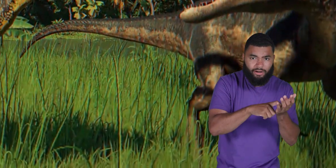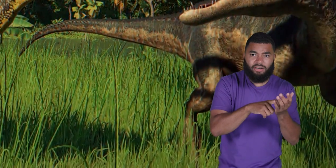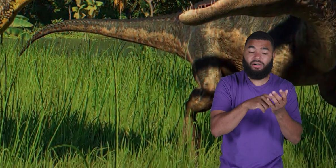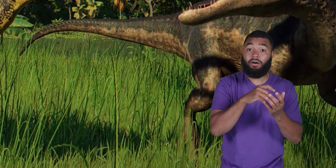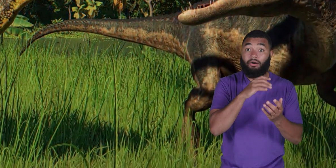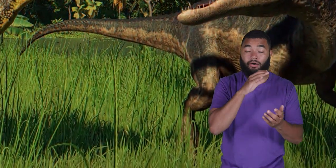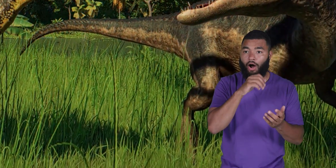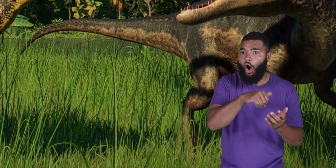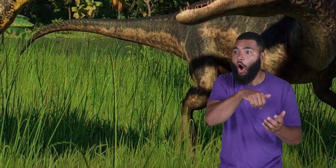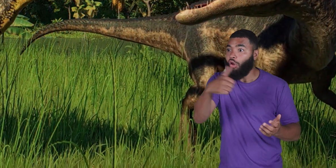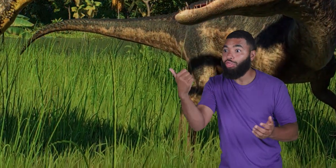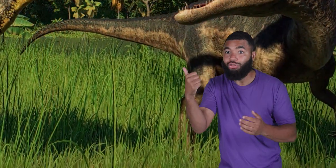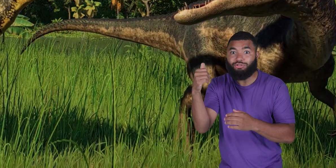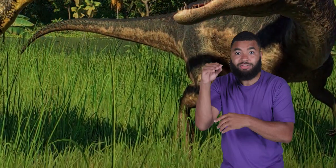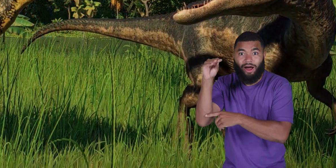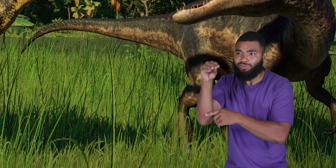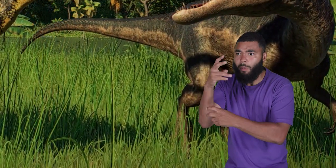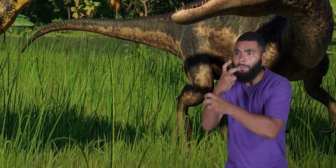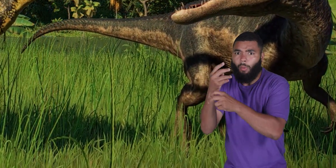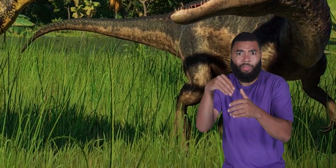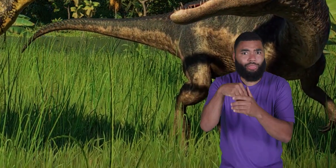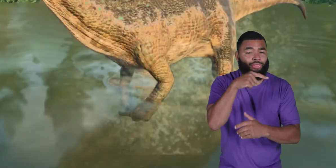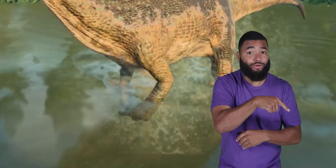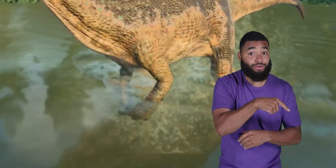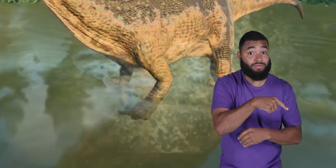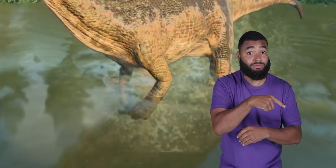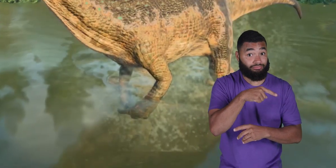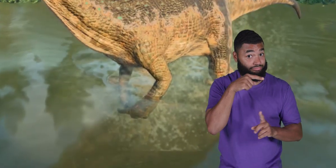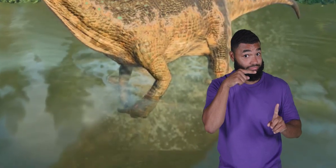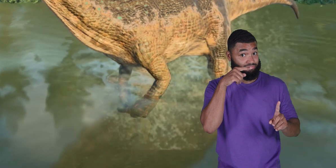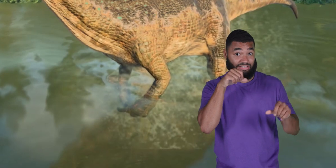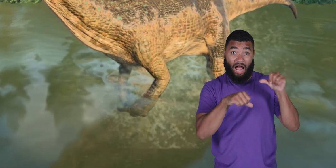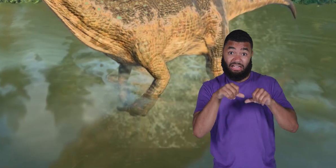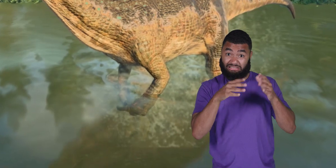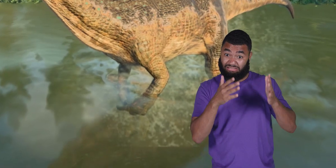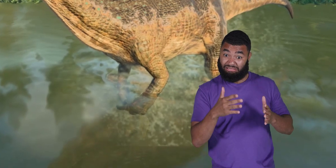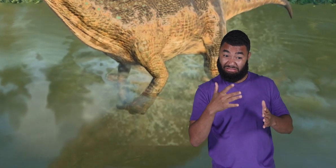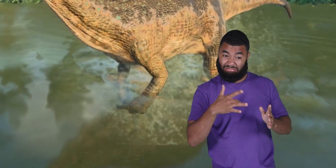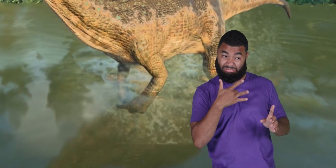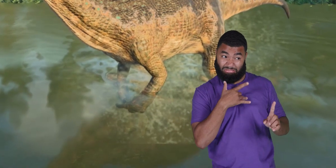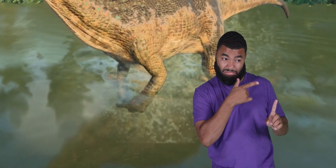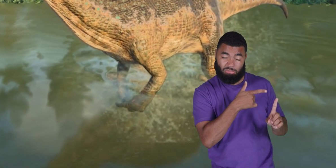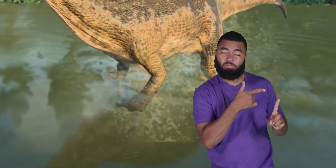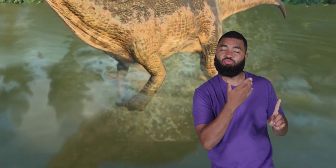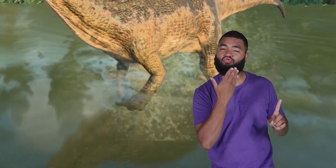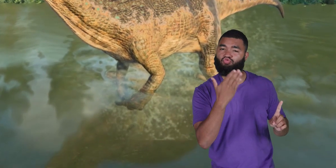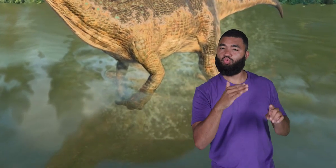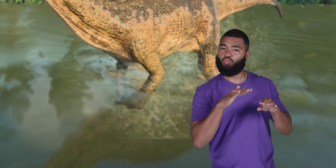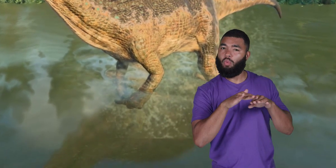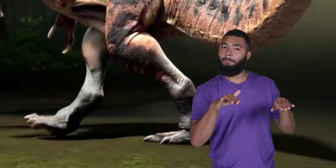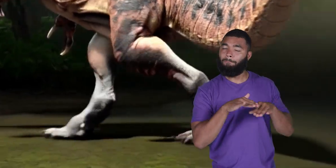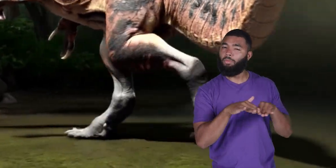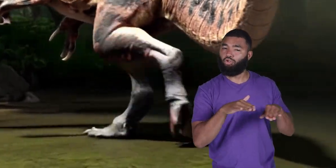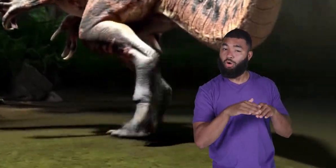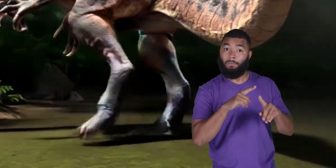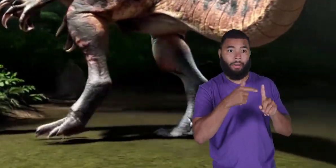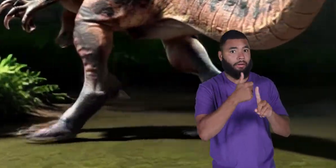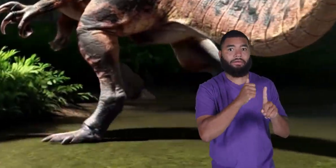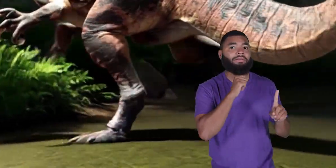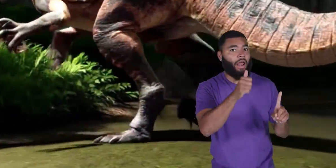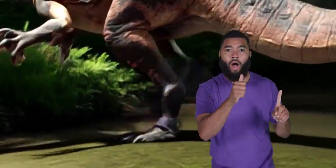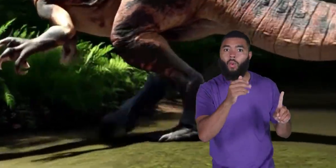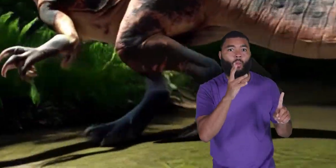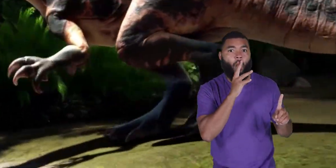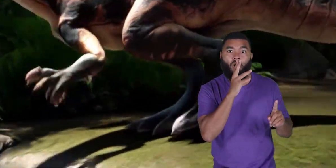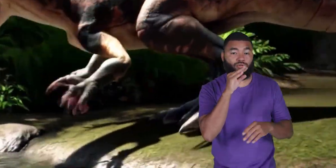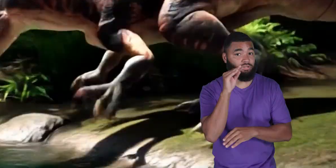The baryonyx was not an aquatic creature, but scientists think it was probably a good swimmer. It spent most of